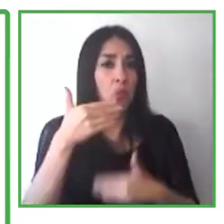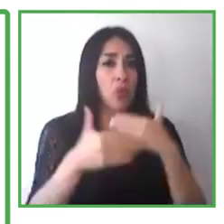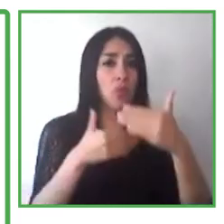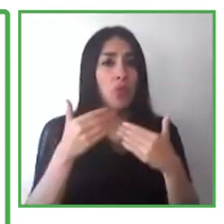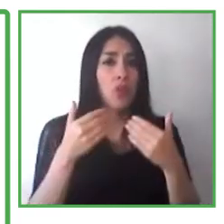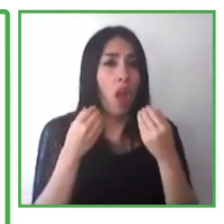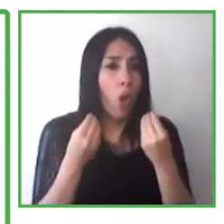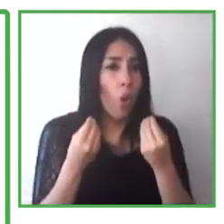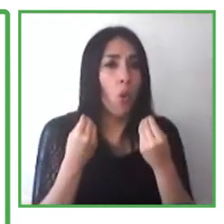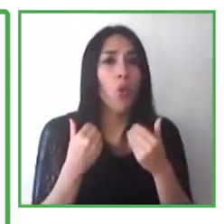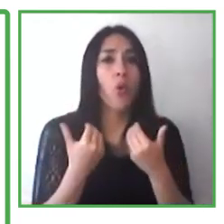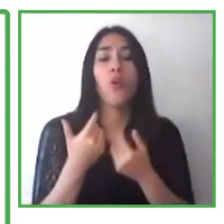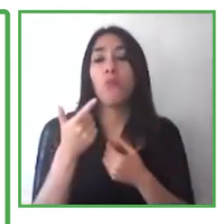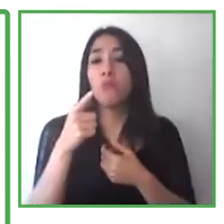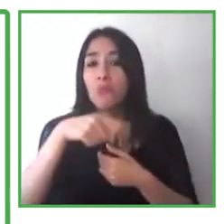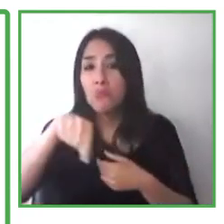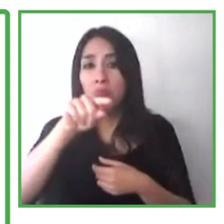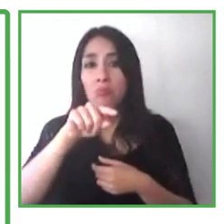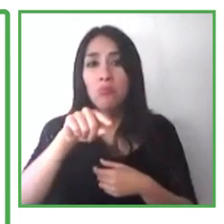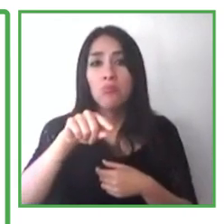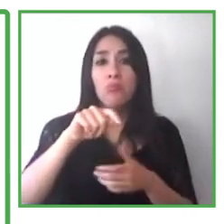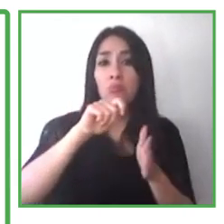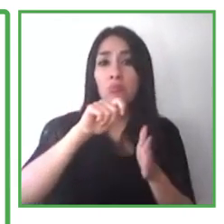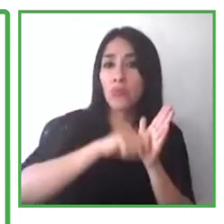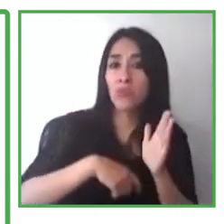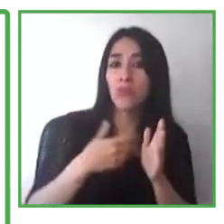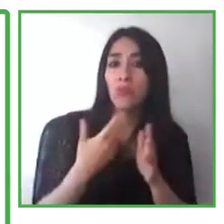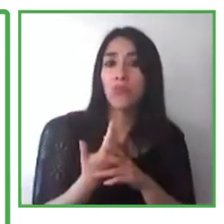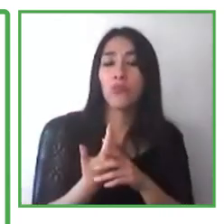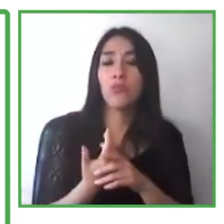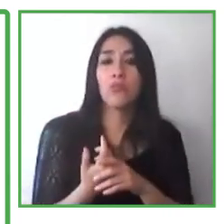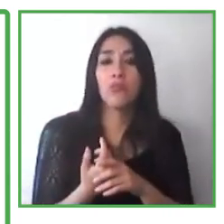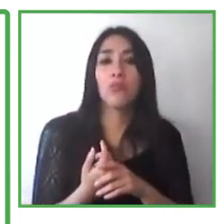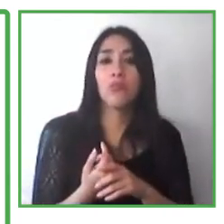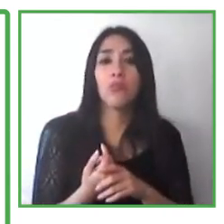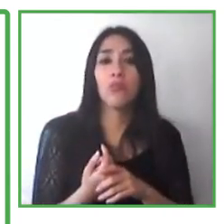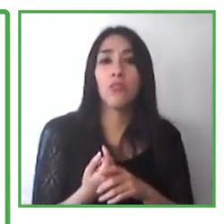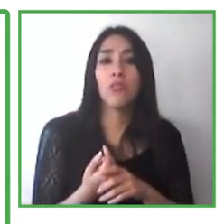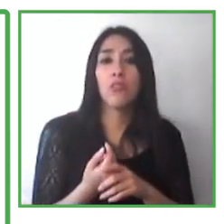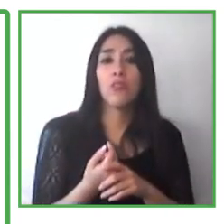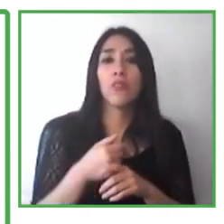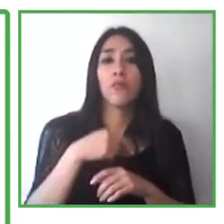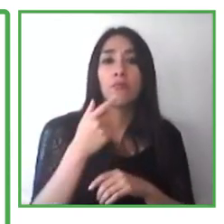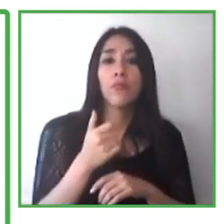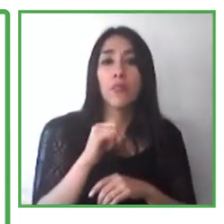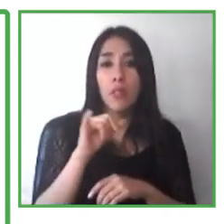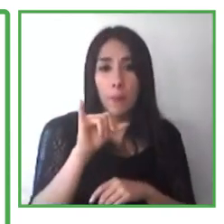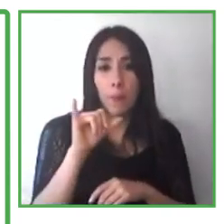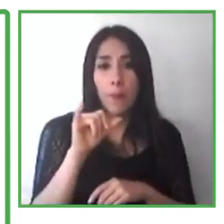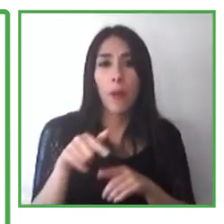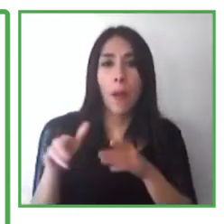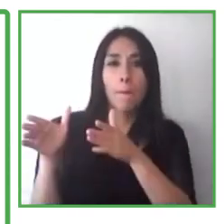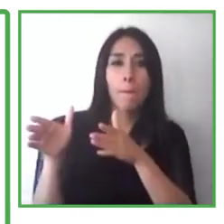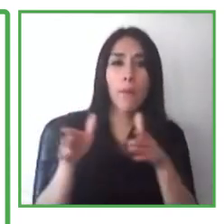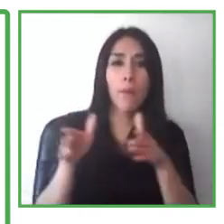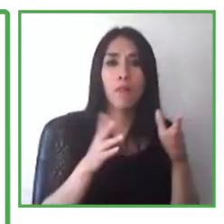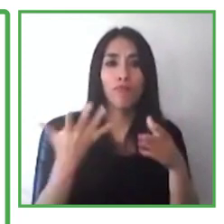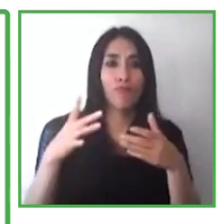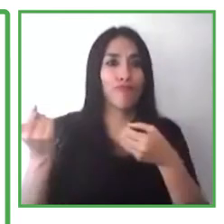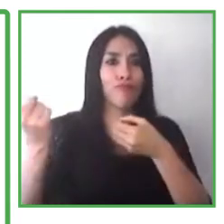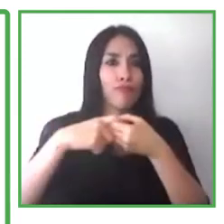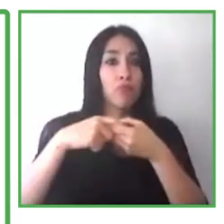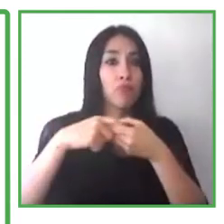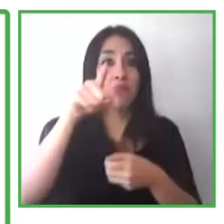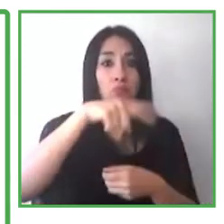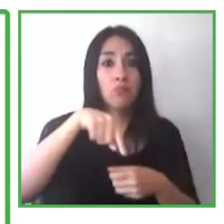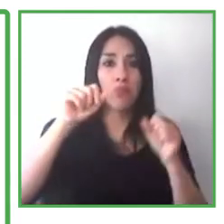application stage, you will be successful in being fully inclusive. That would be my two